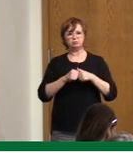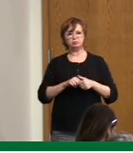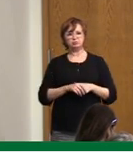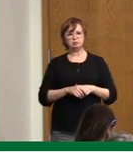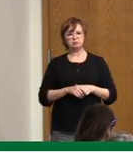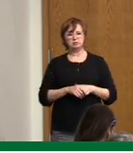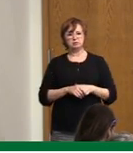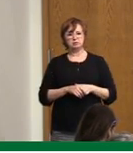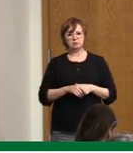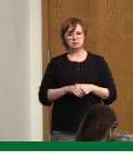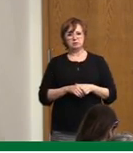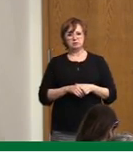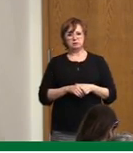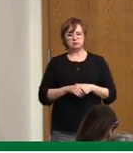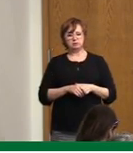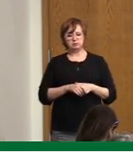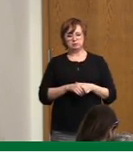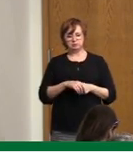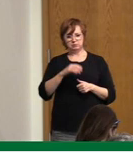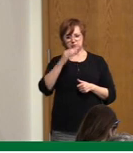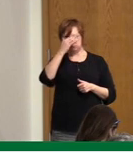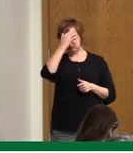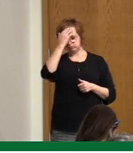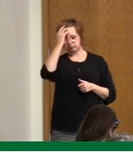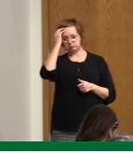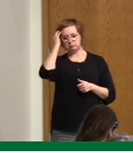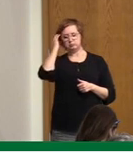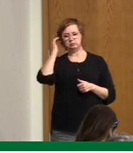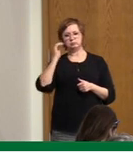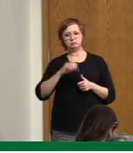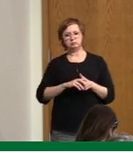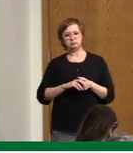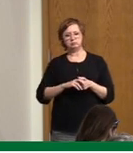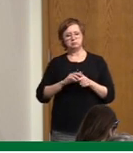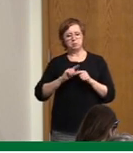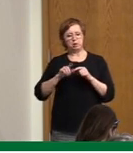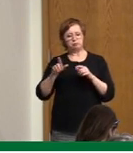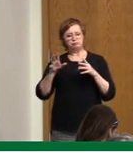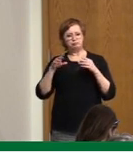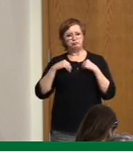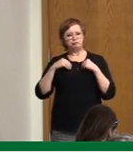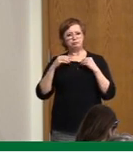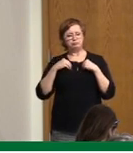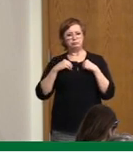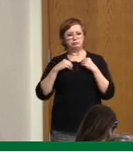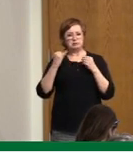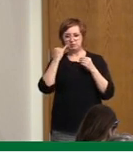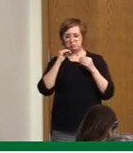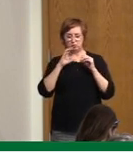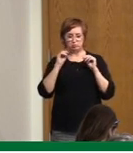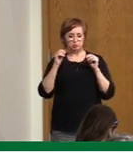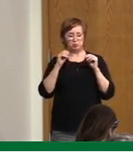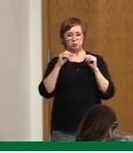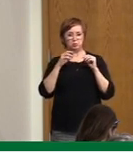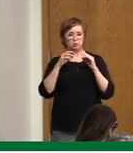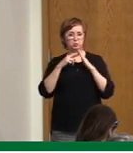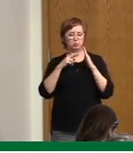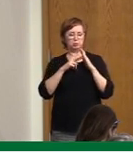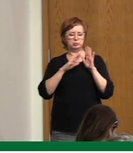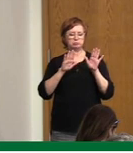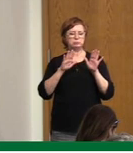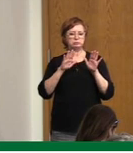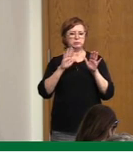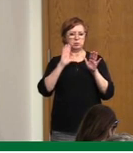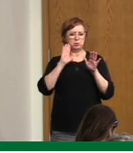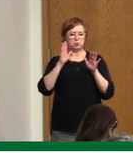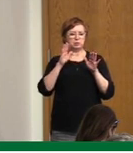impact if we didn't have these. So, again, I think at the moment things are